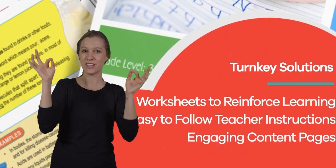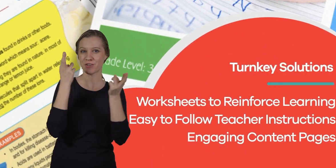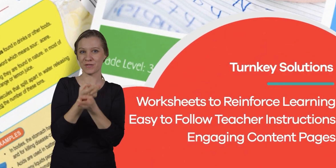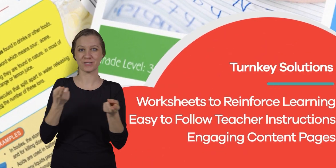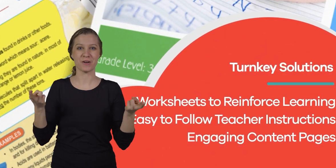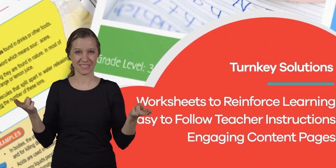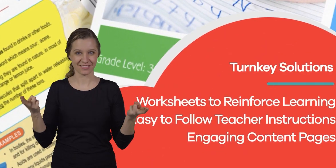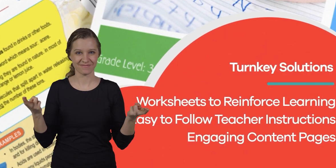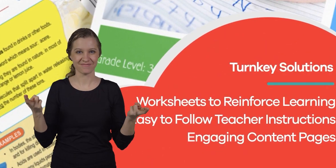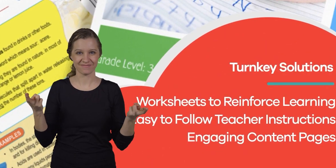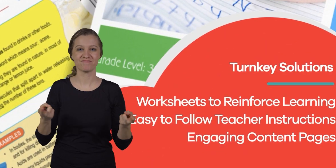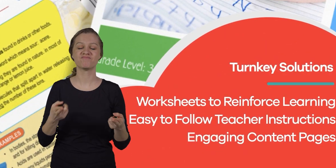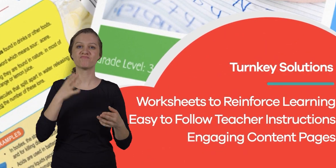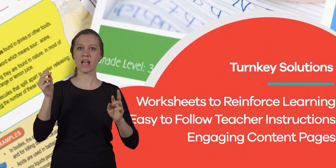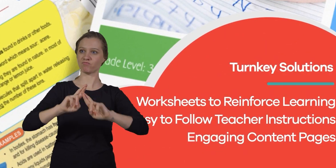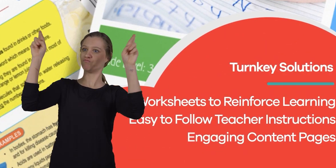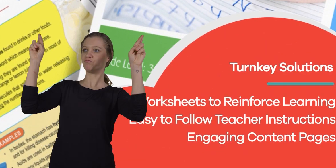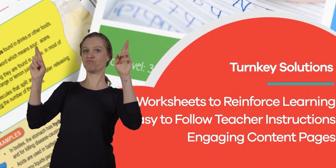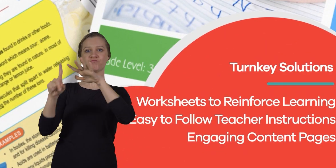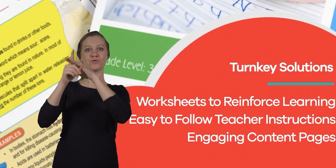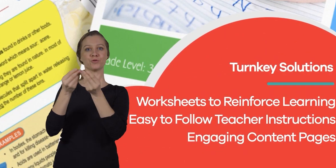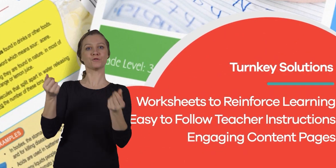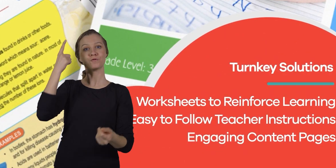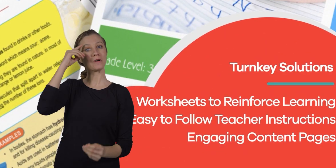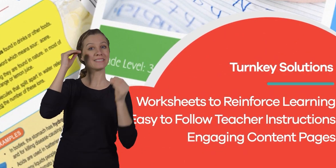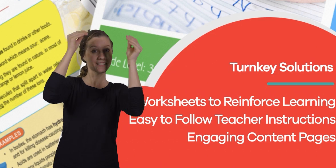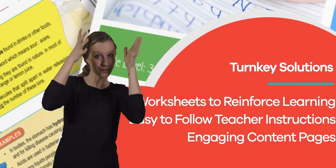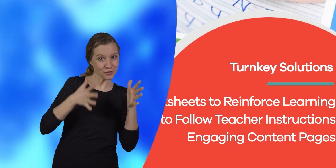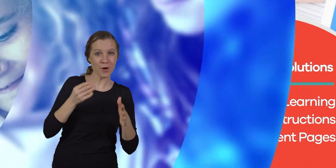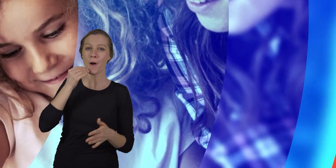solutions for teachers and homeschoolers